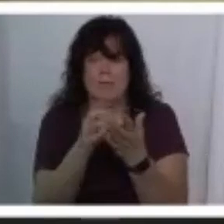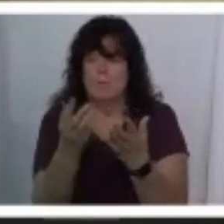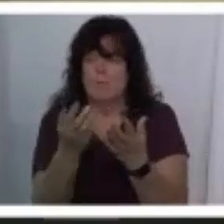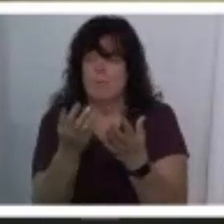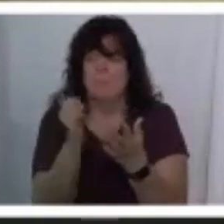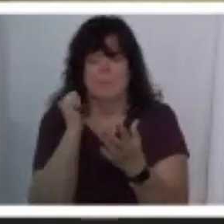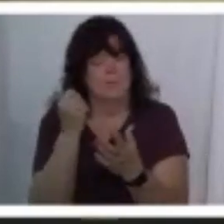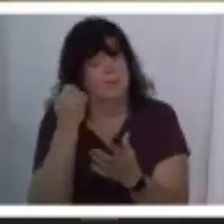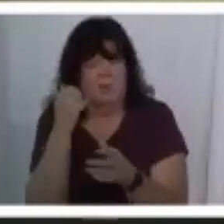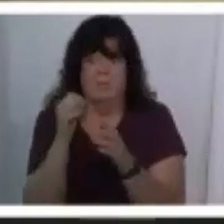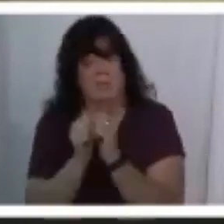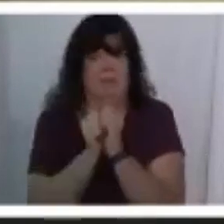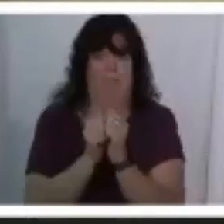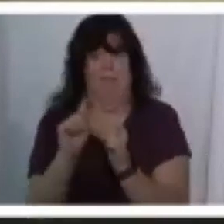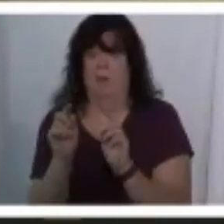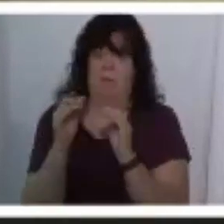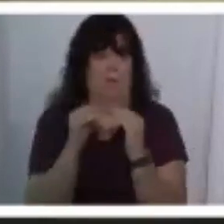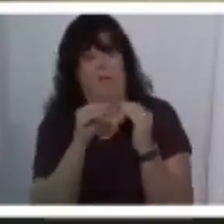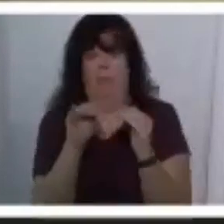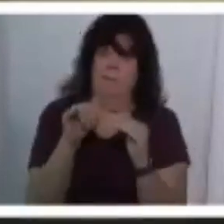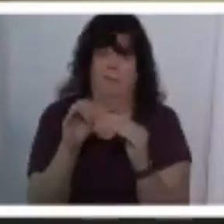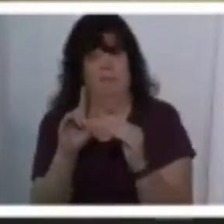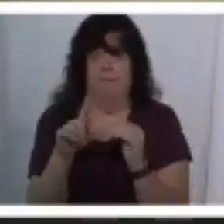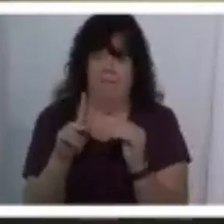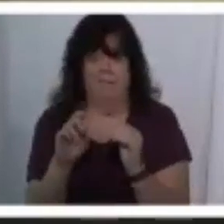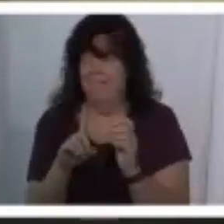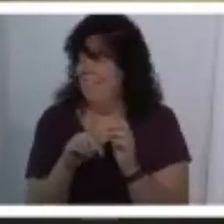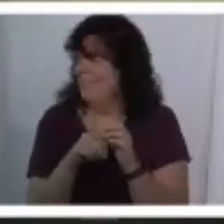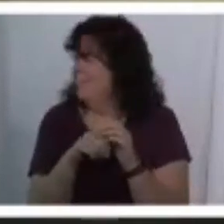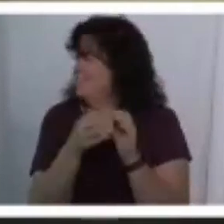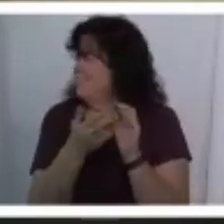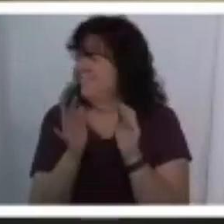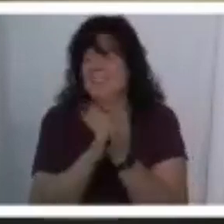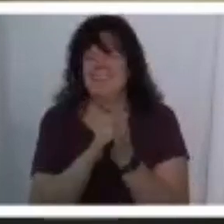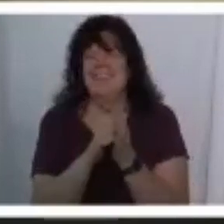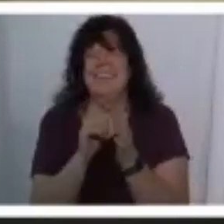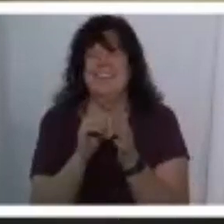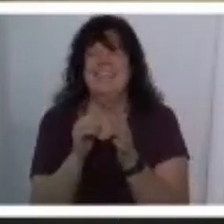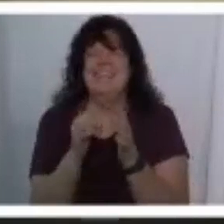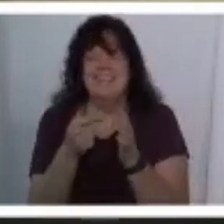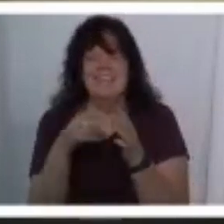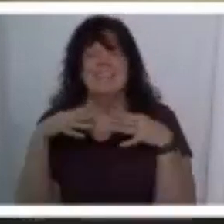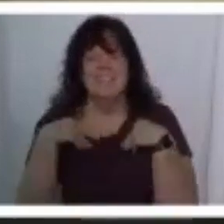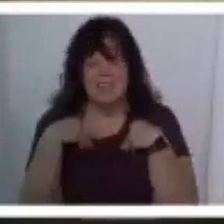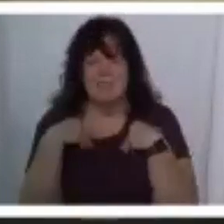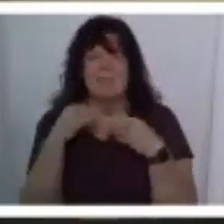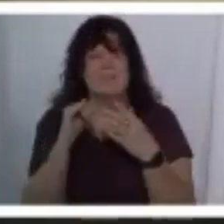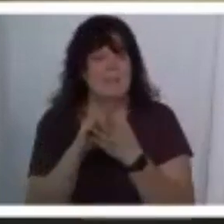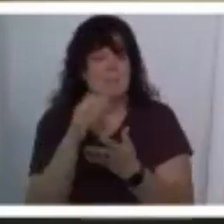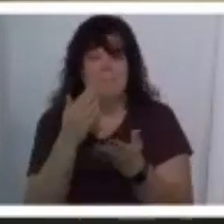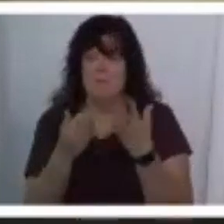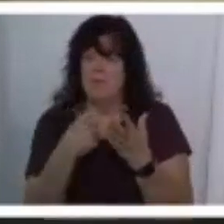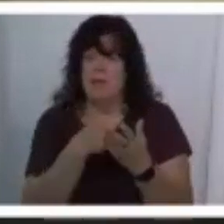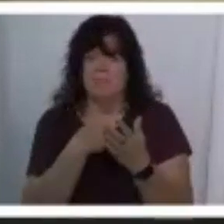know if we're going to be together we have to be equally yoked you know and come to church together he respected the fact that i might be